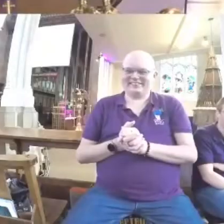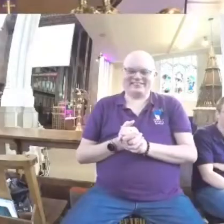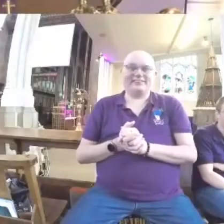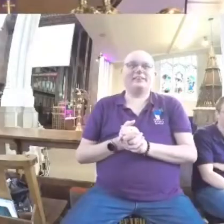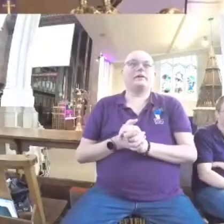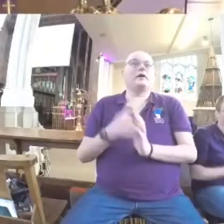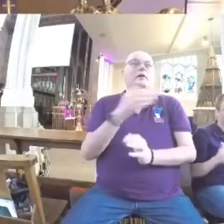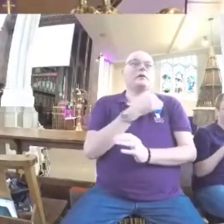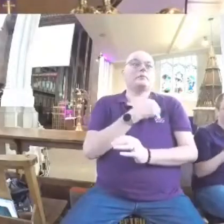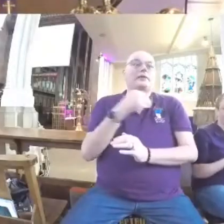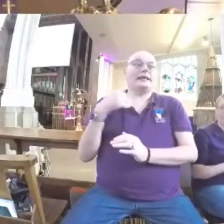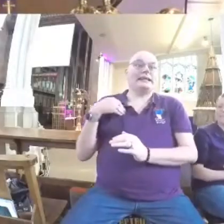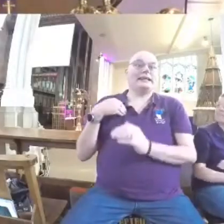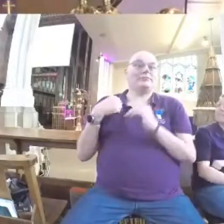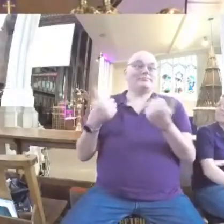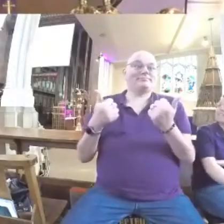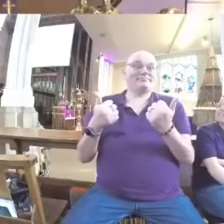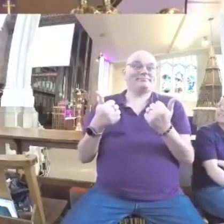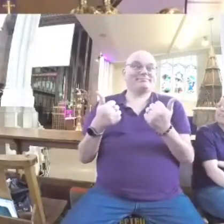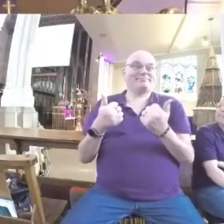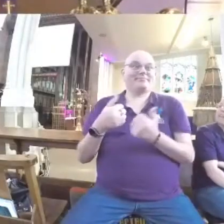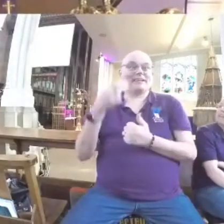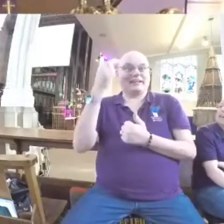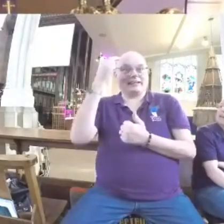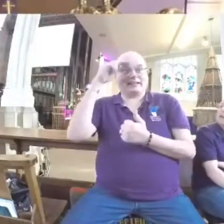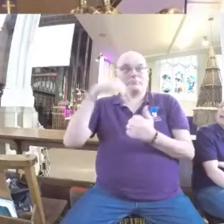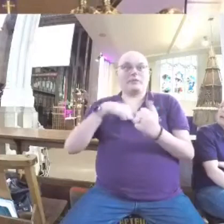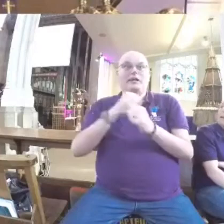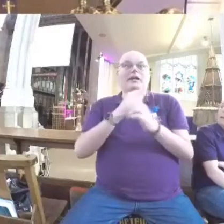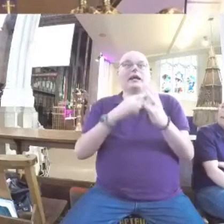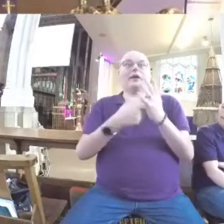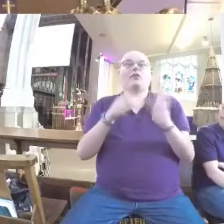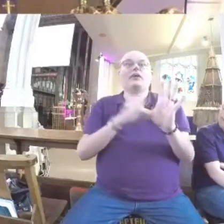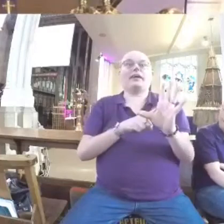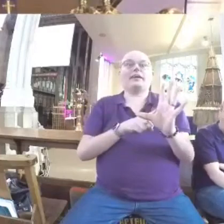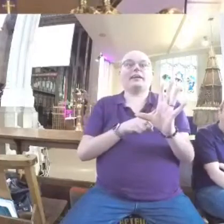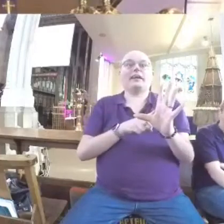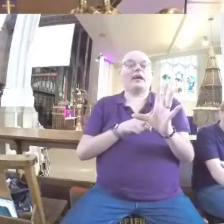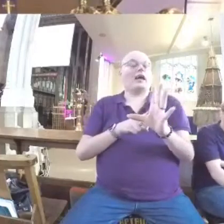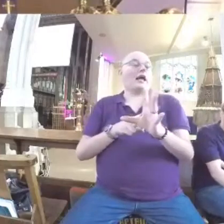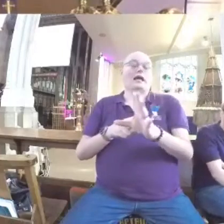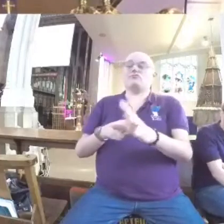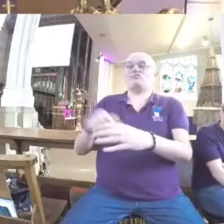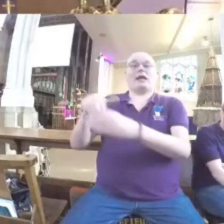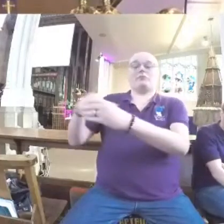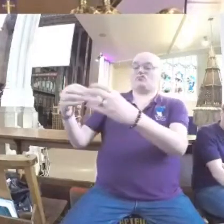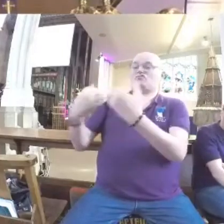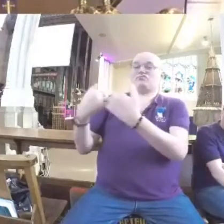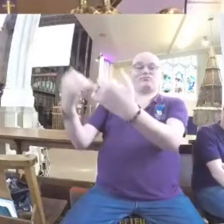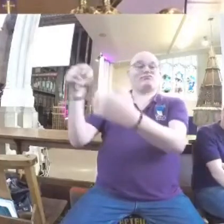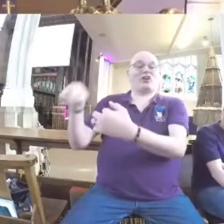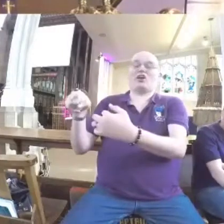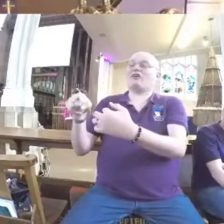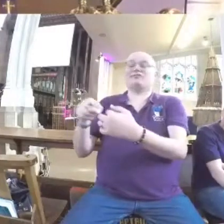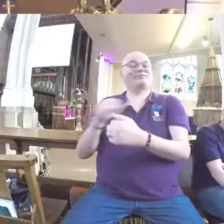Hello, good morning. My name's Gary. I'm just a regular member of the congregation here at St Matthews, and it's